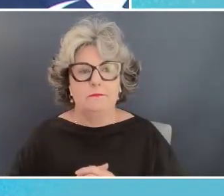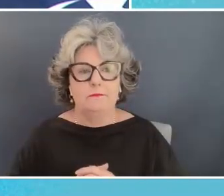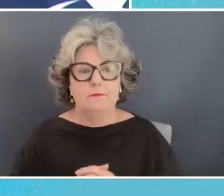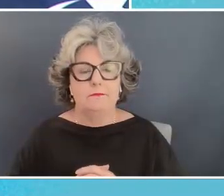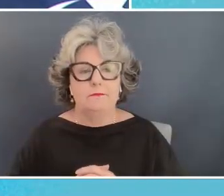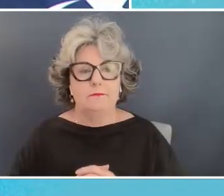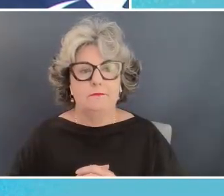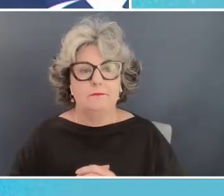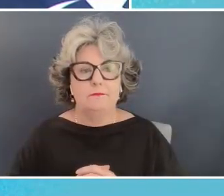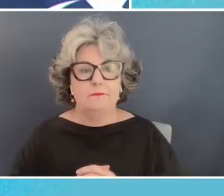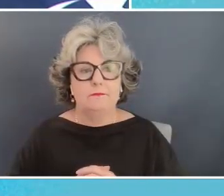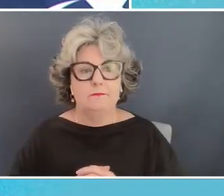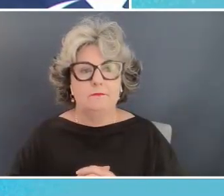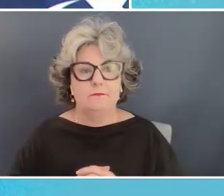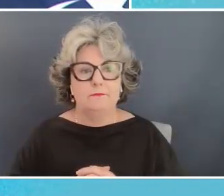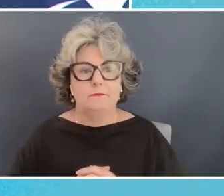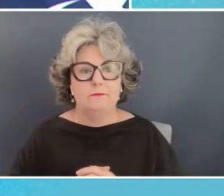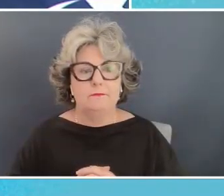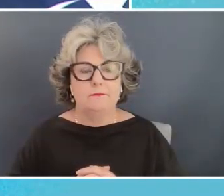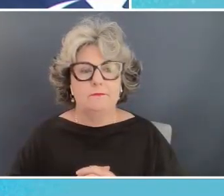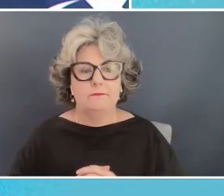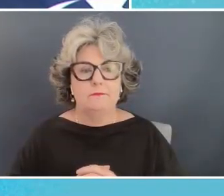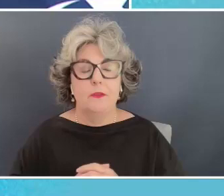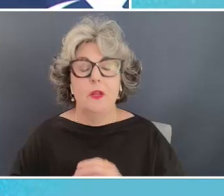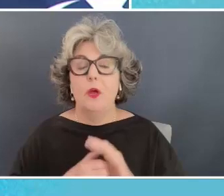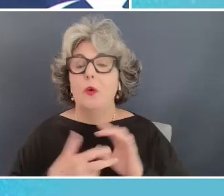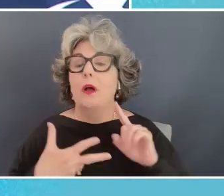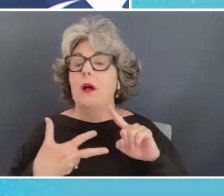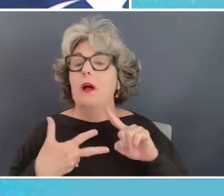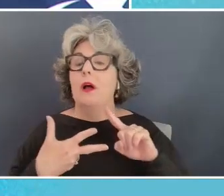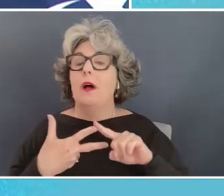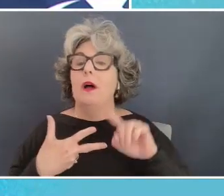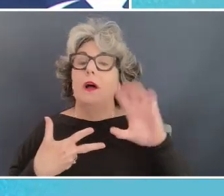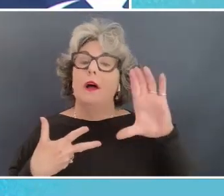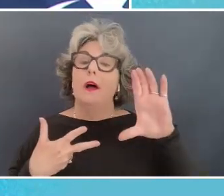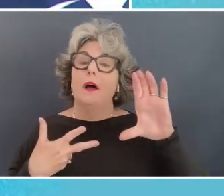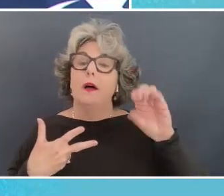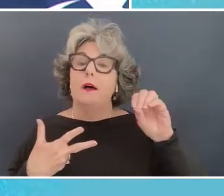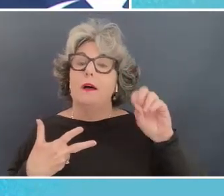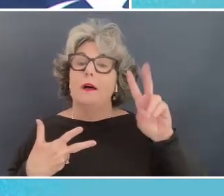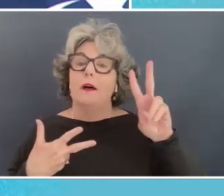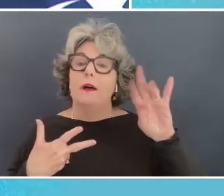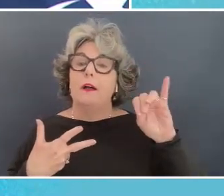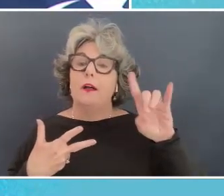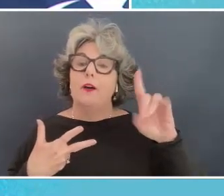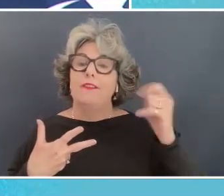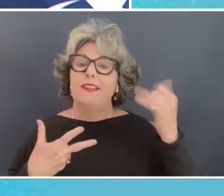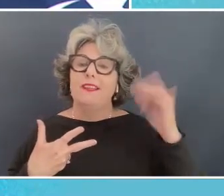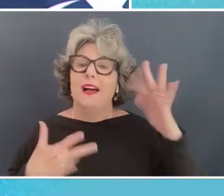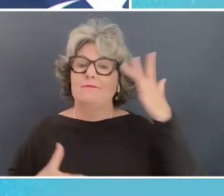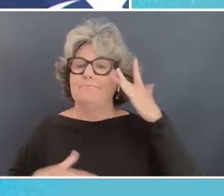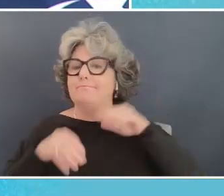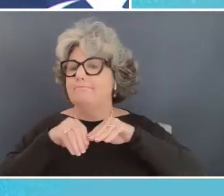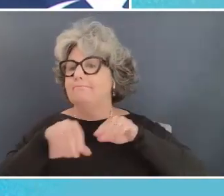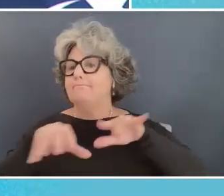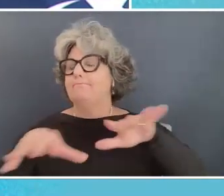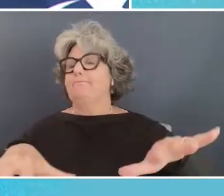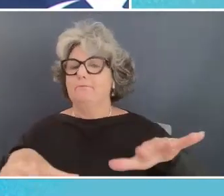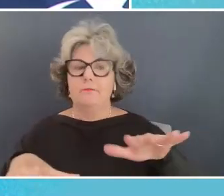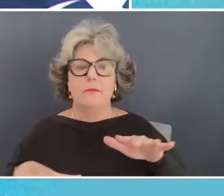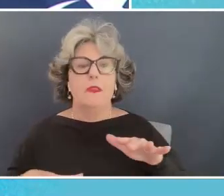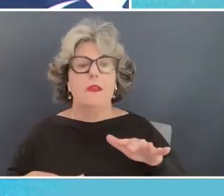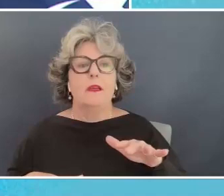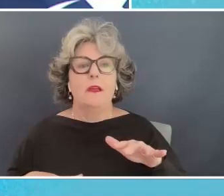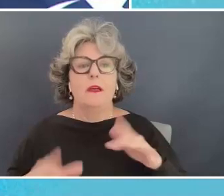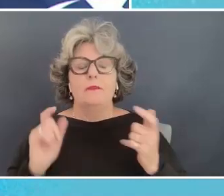in terms of the covet 19 we saw for the first time uh in decades of reversal in